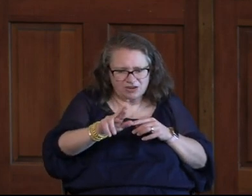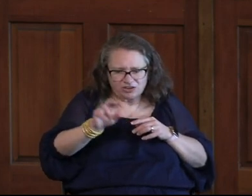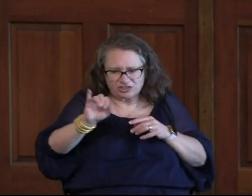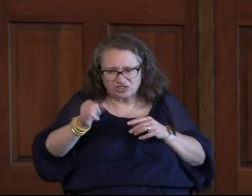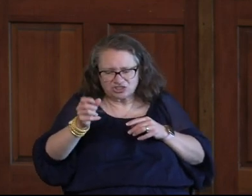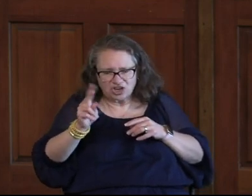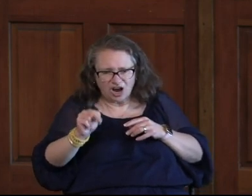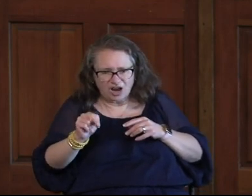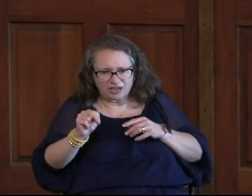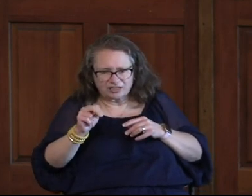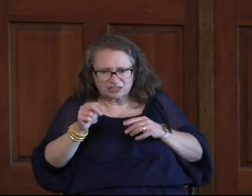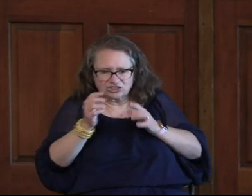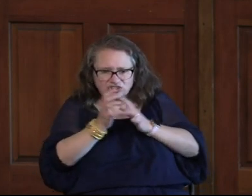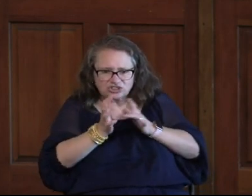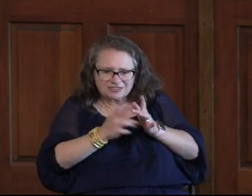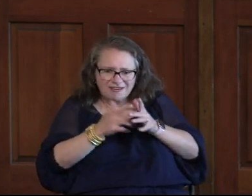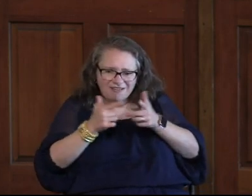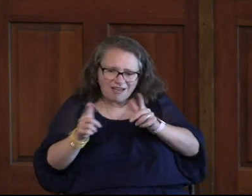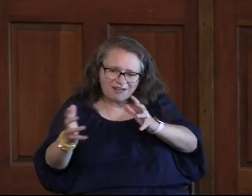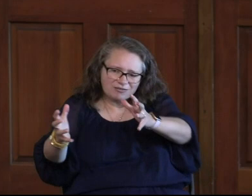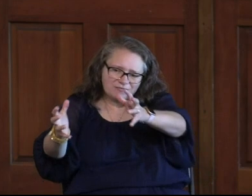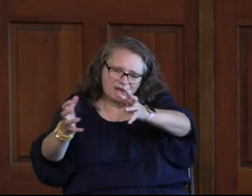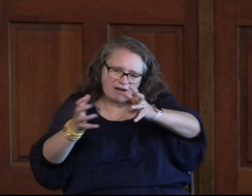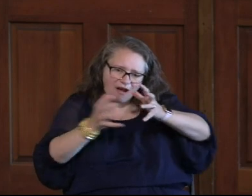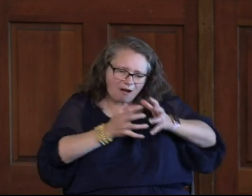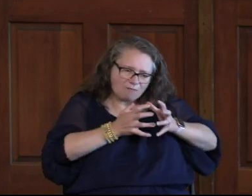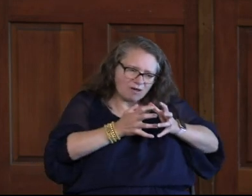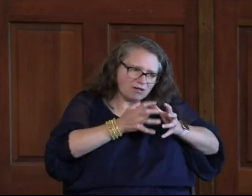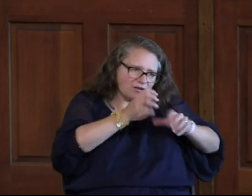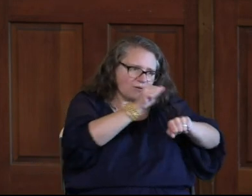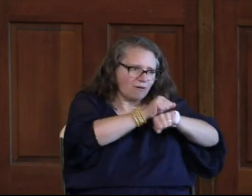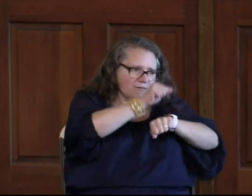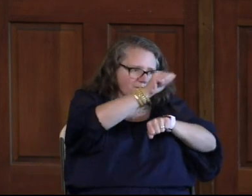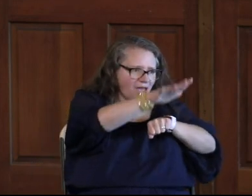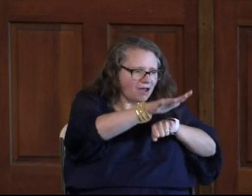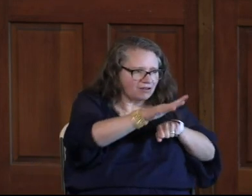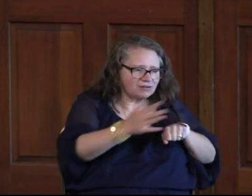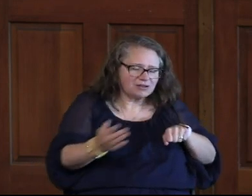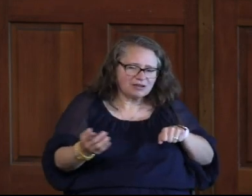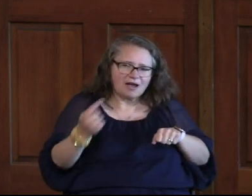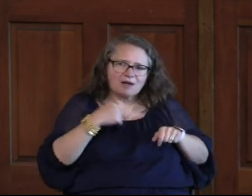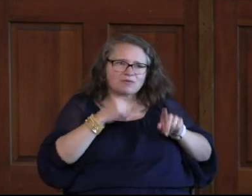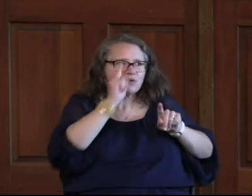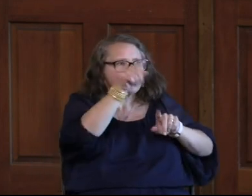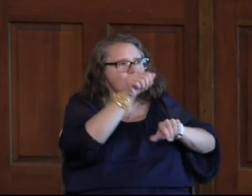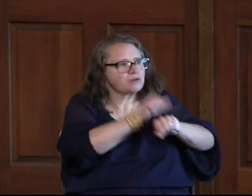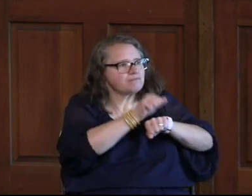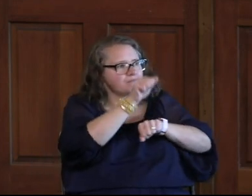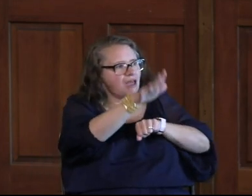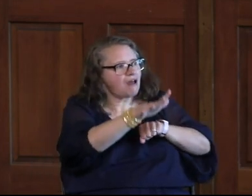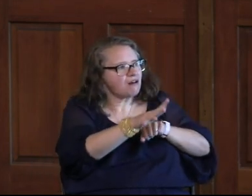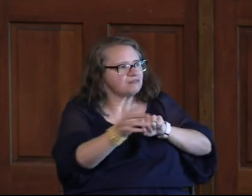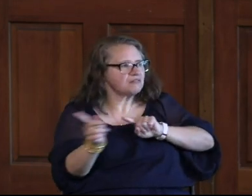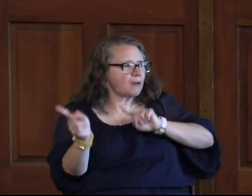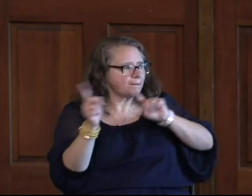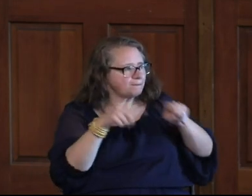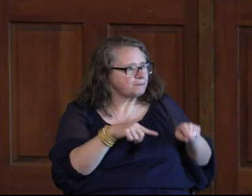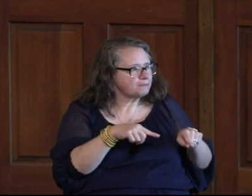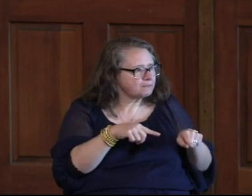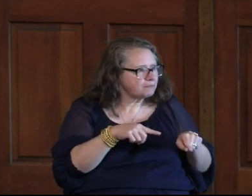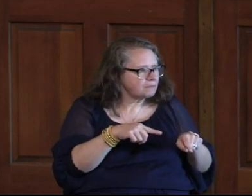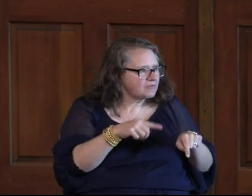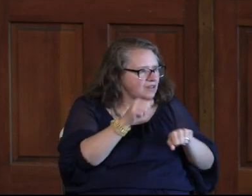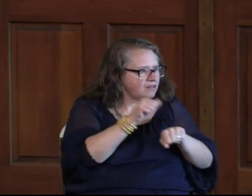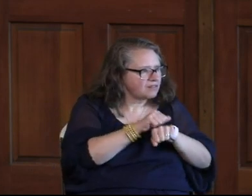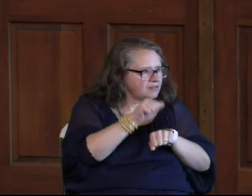Jesus Allows Them To Come With Him On This Mountain And He Says Come With Me I'm Going To Go Up On This Mountain Just Come With Me And